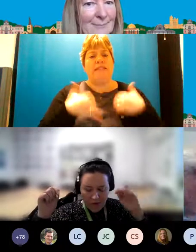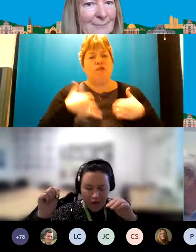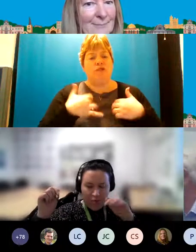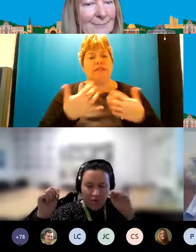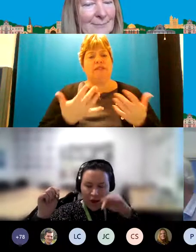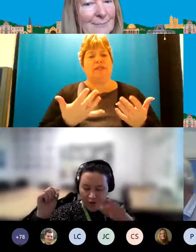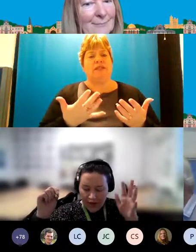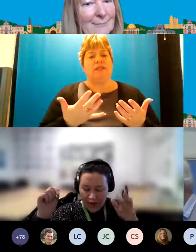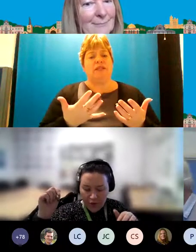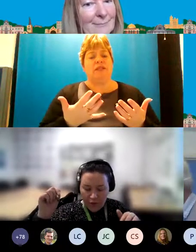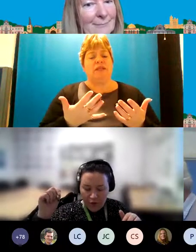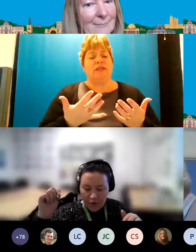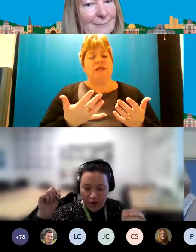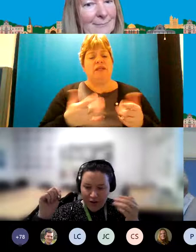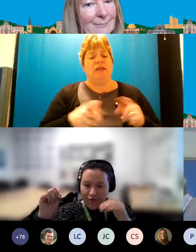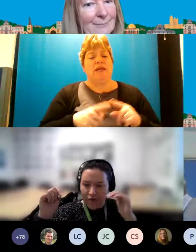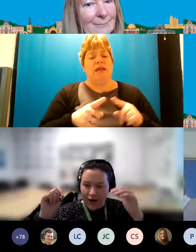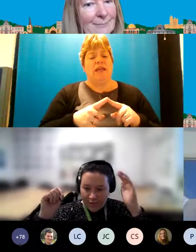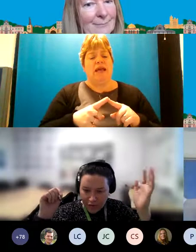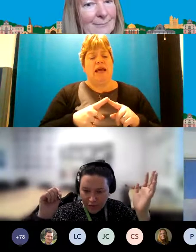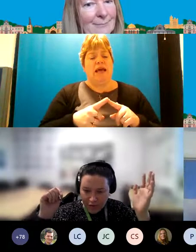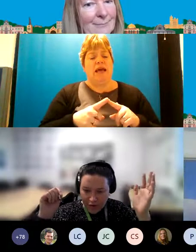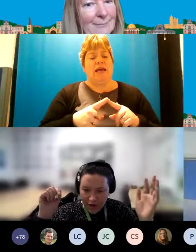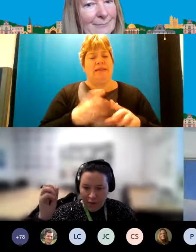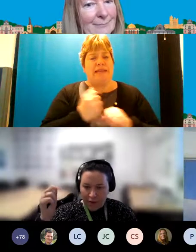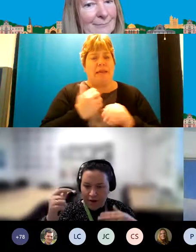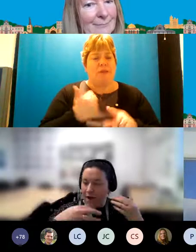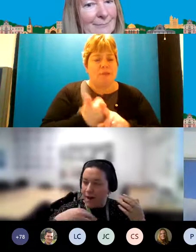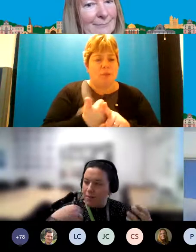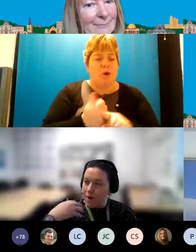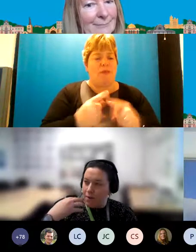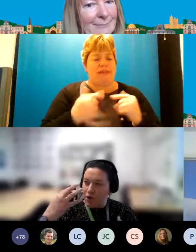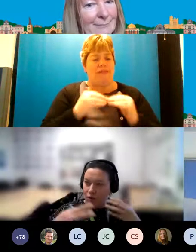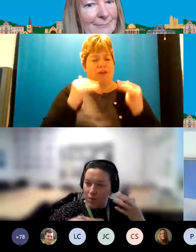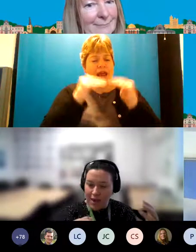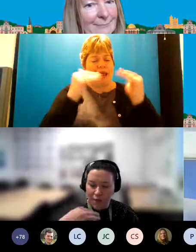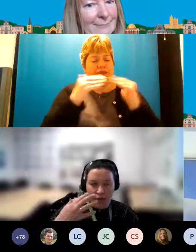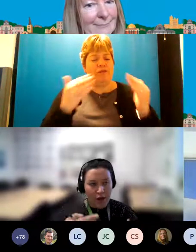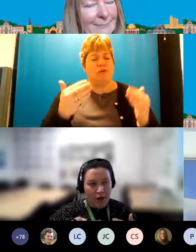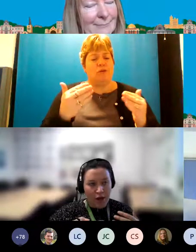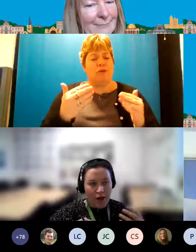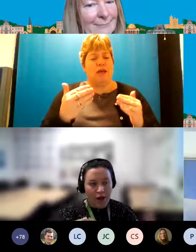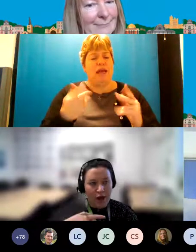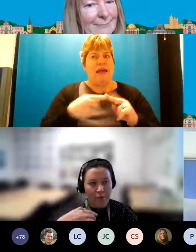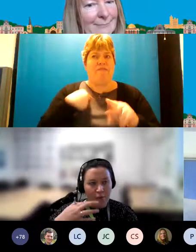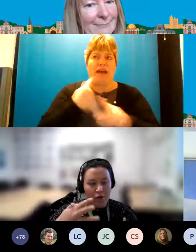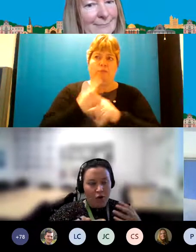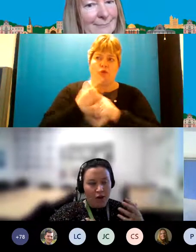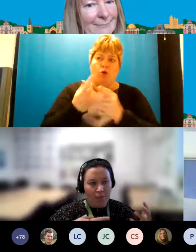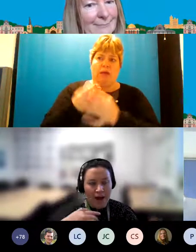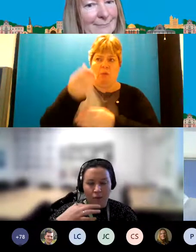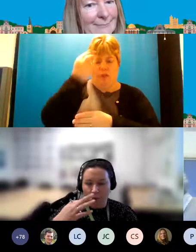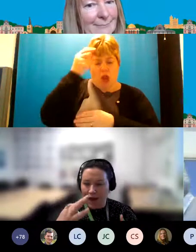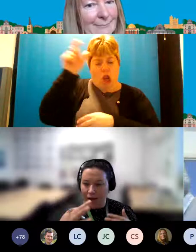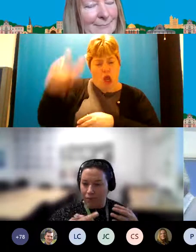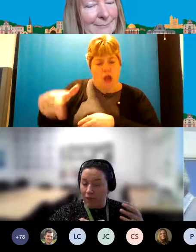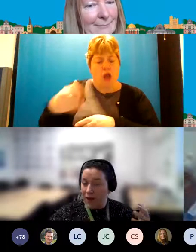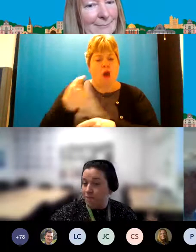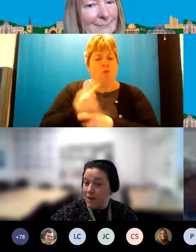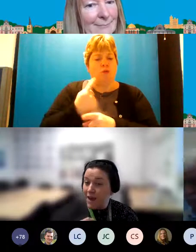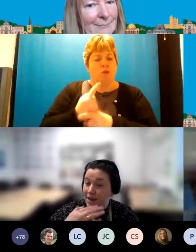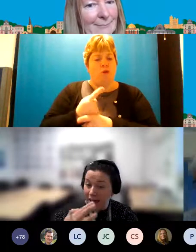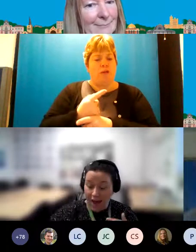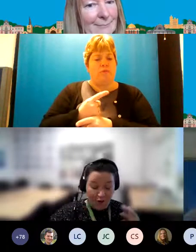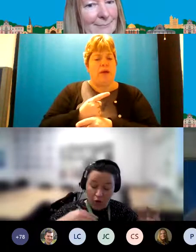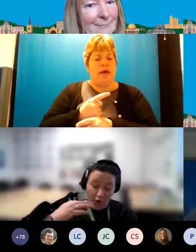in terms of like the tailored support and the different levels because if i'm i'm sort of speaking with the learner um and we're talking about what that